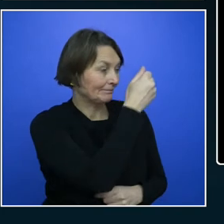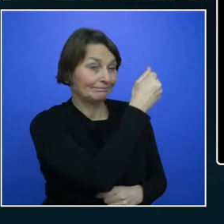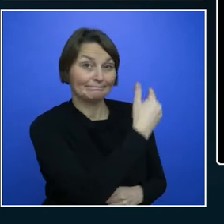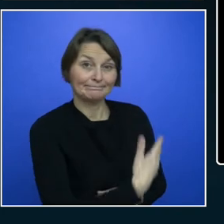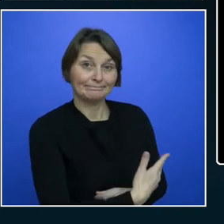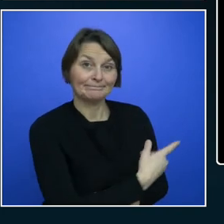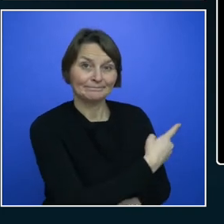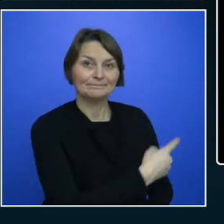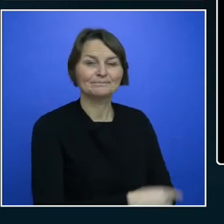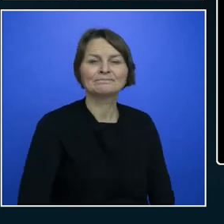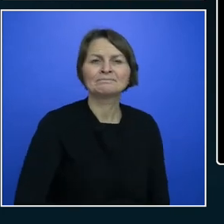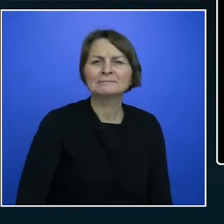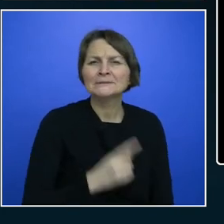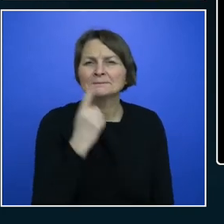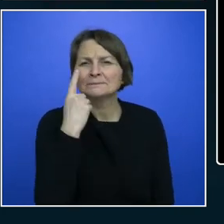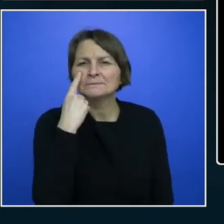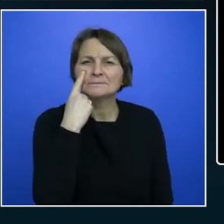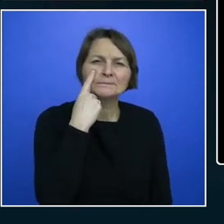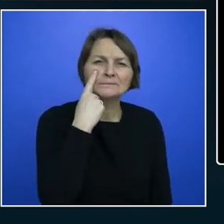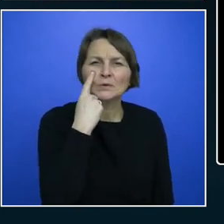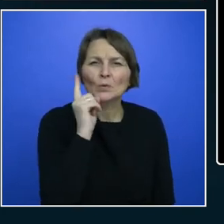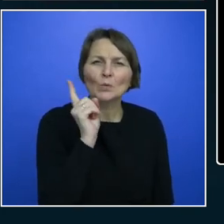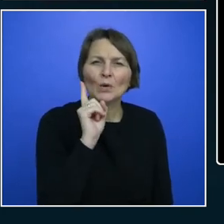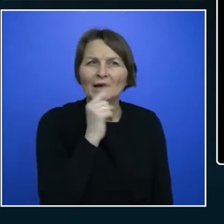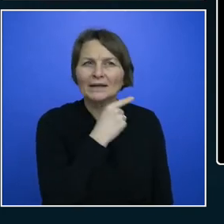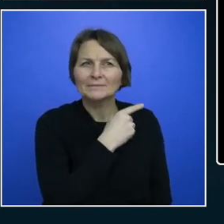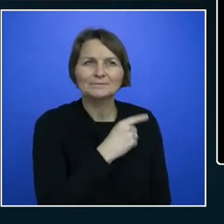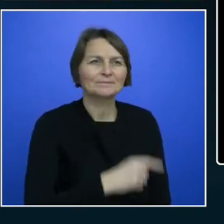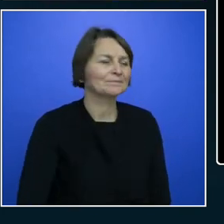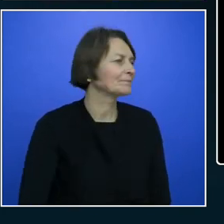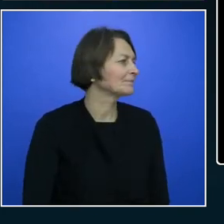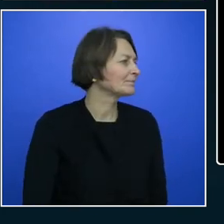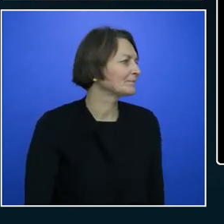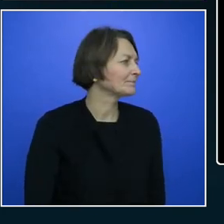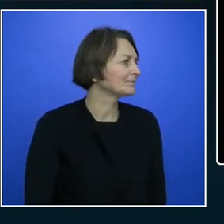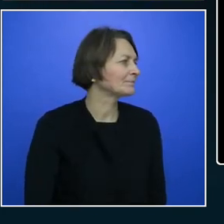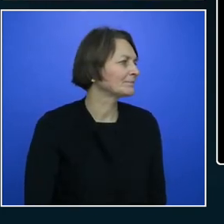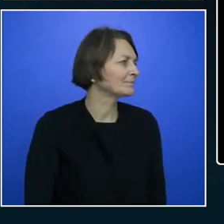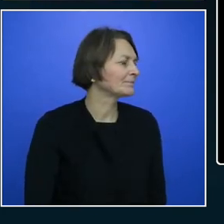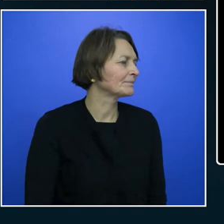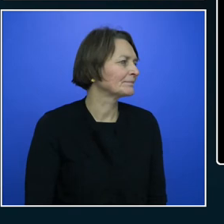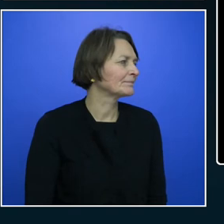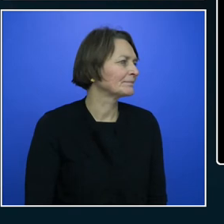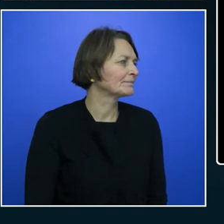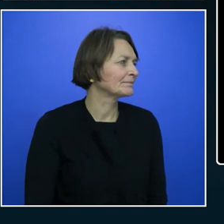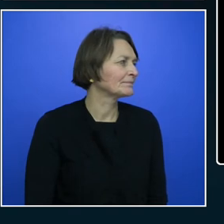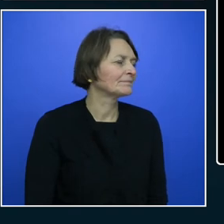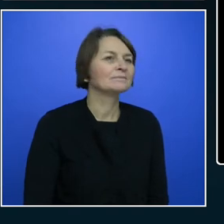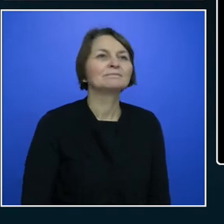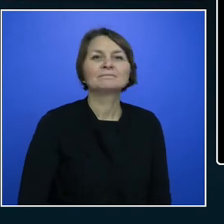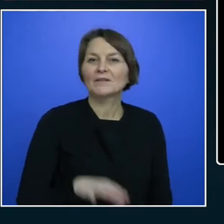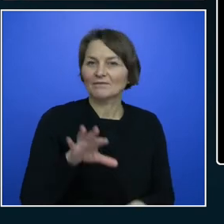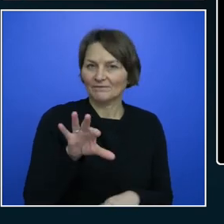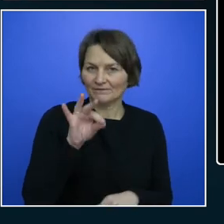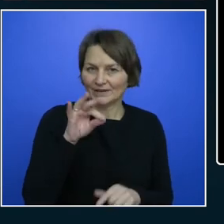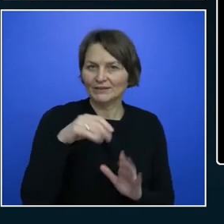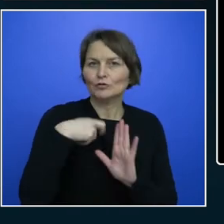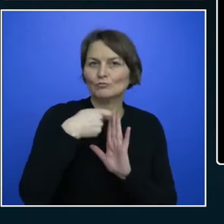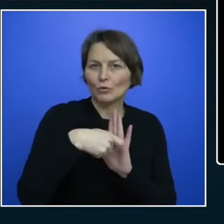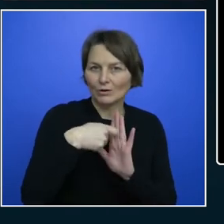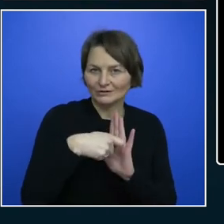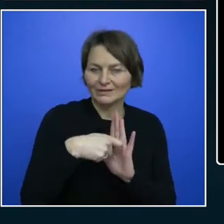search for Maven there. I've got my project there, X-Core Maven. I've selected configure your pipelines.